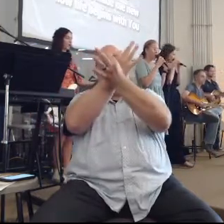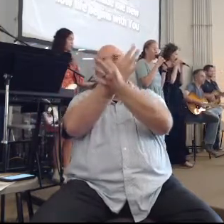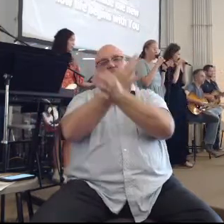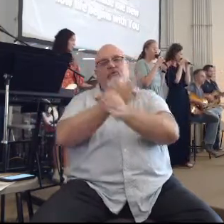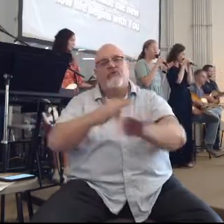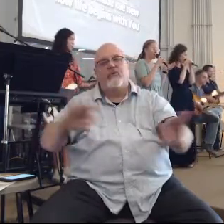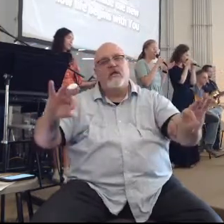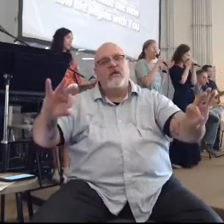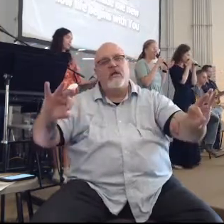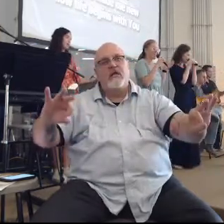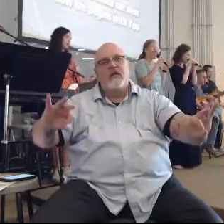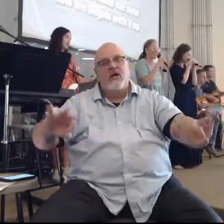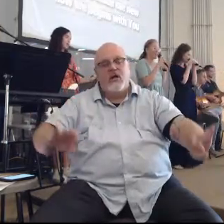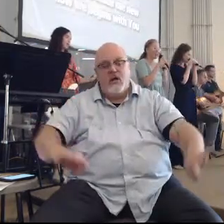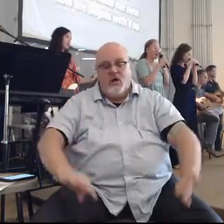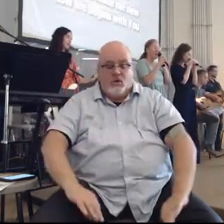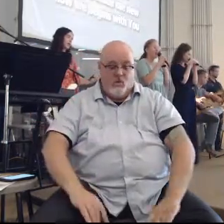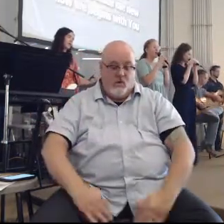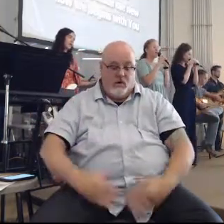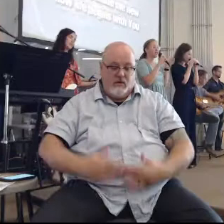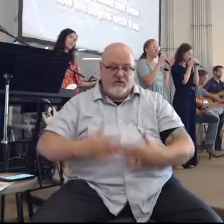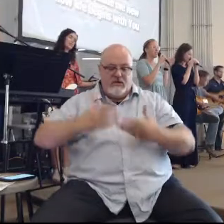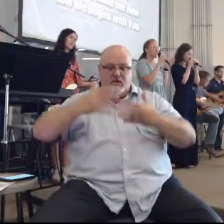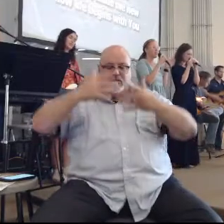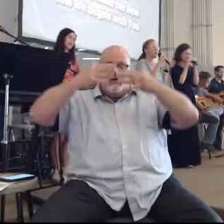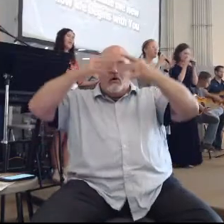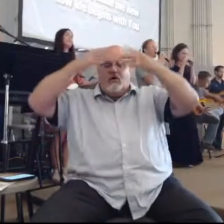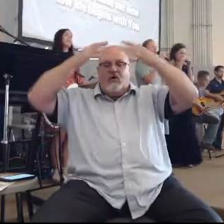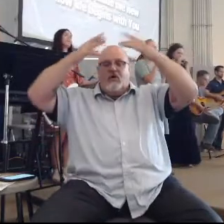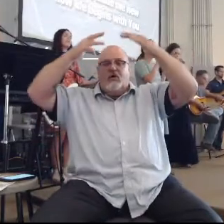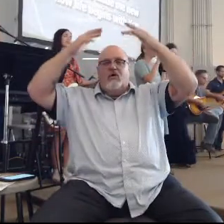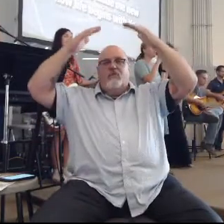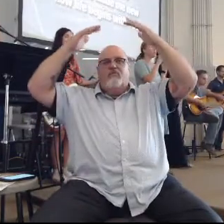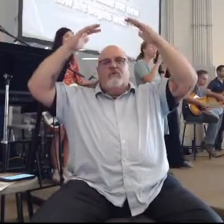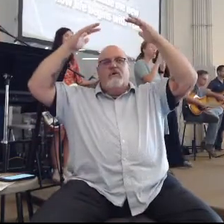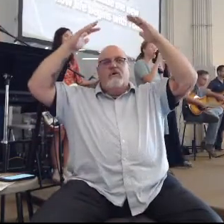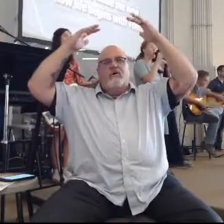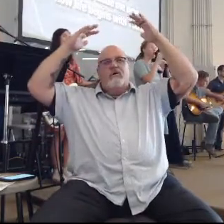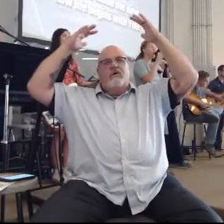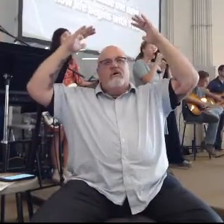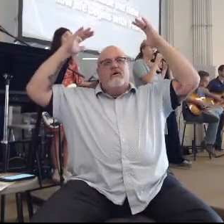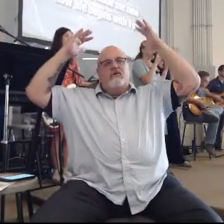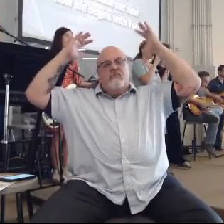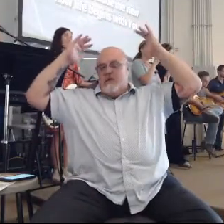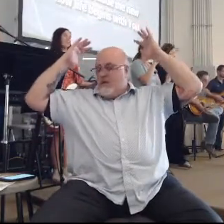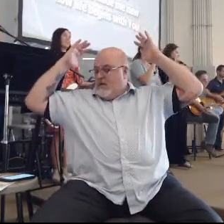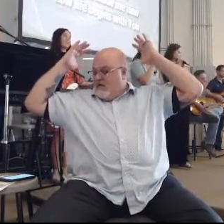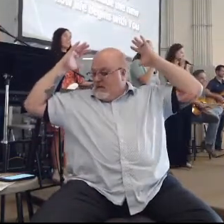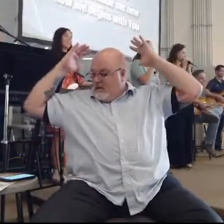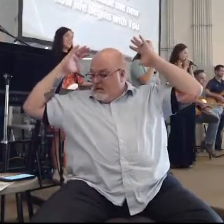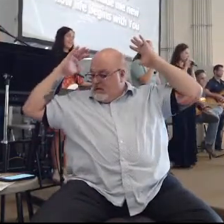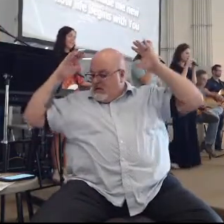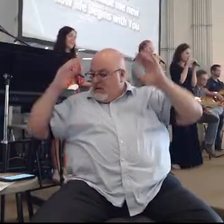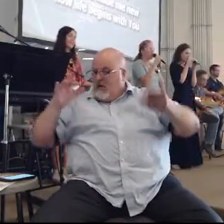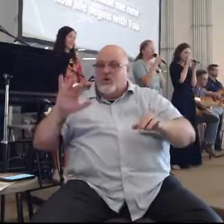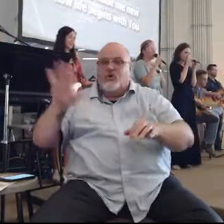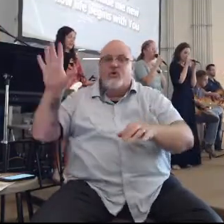arrested and became